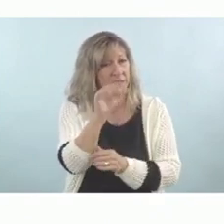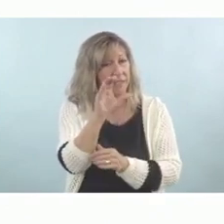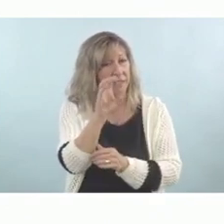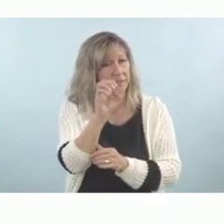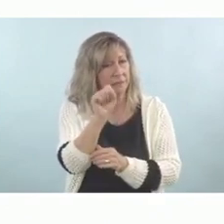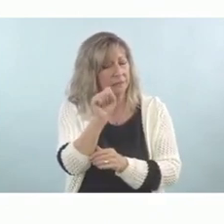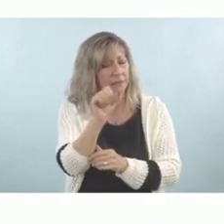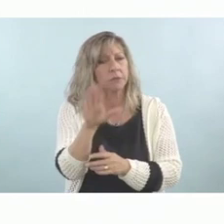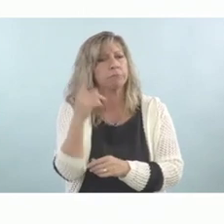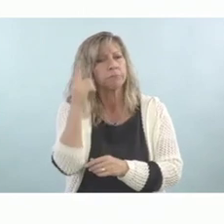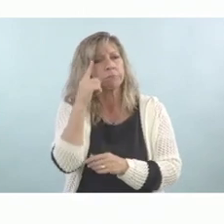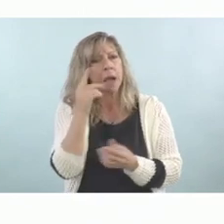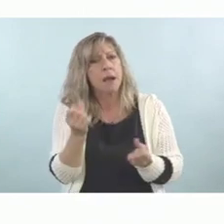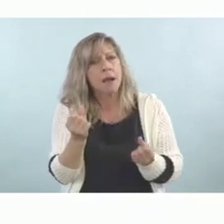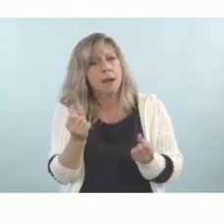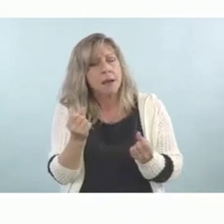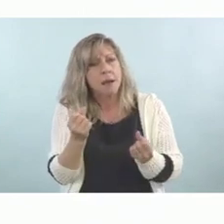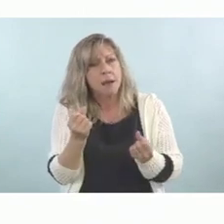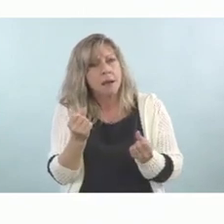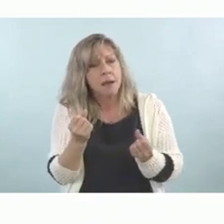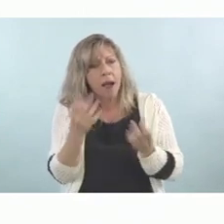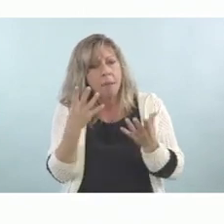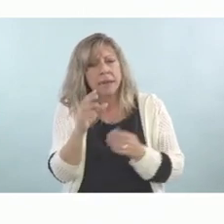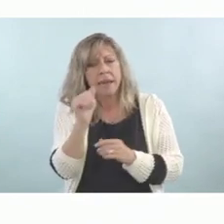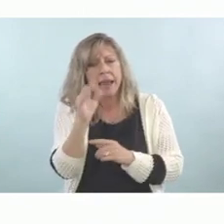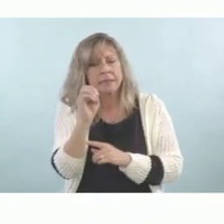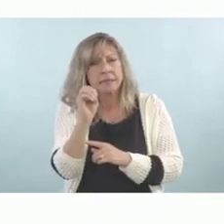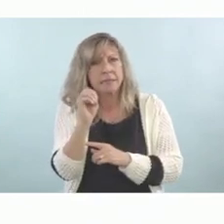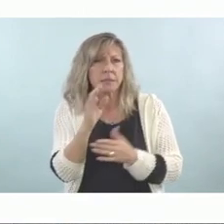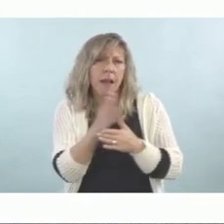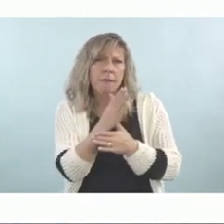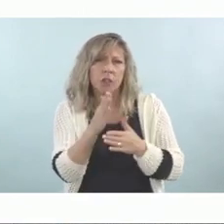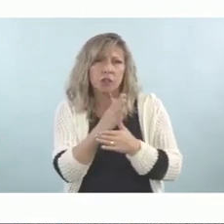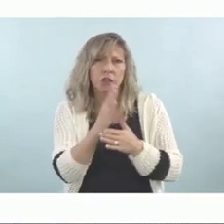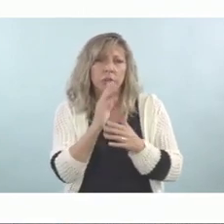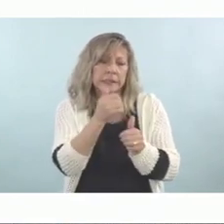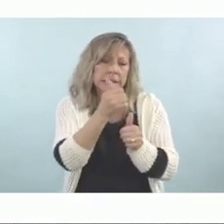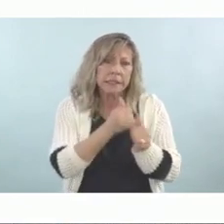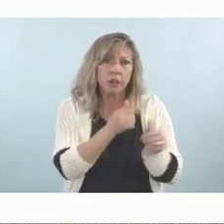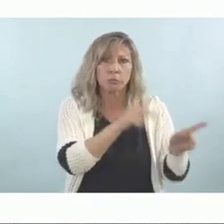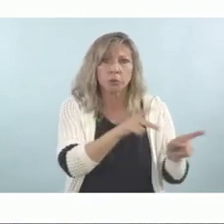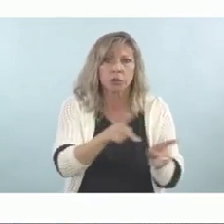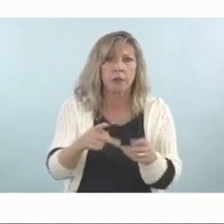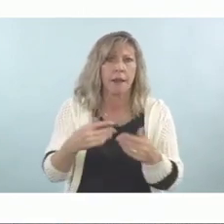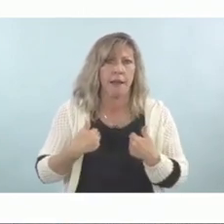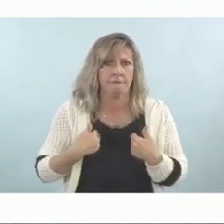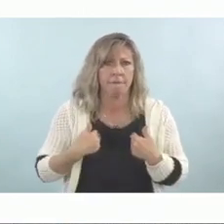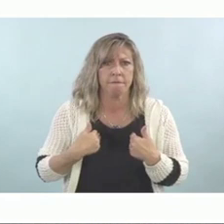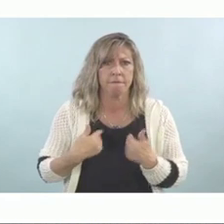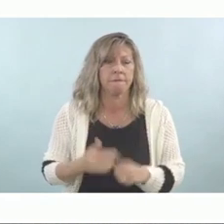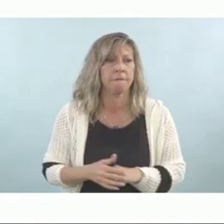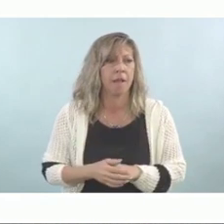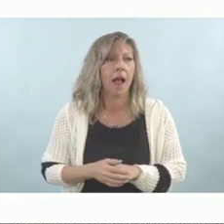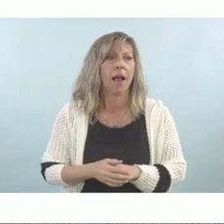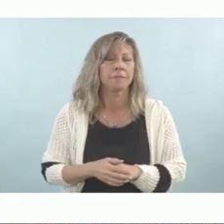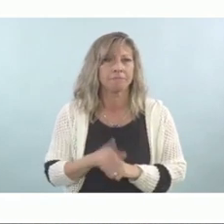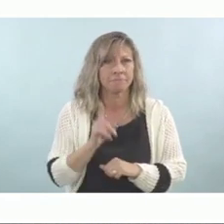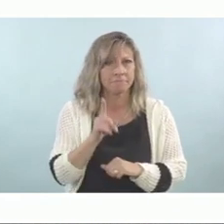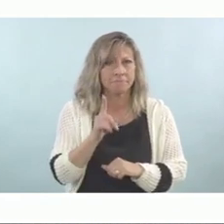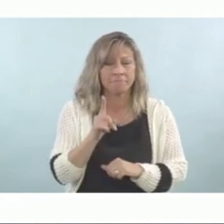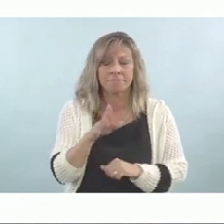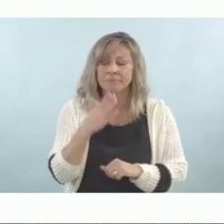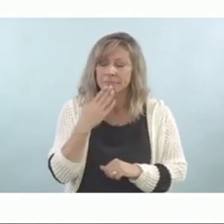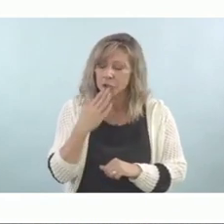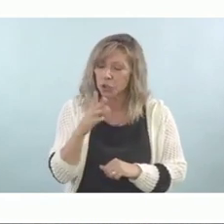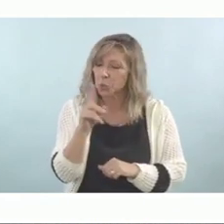average, how many ACEs did your participants have? Gosh, that's a great question. I see it down there in the bottom corner. And I wish that